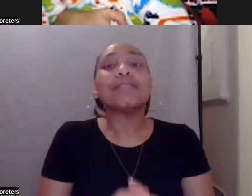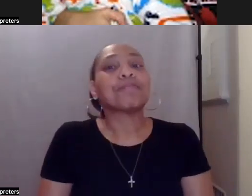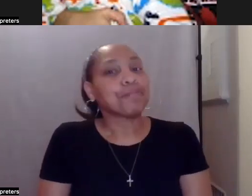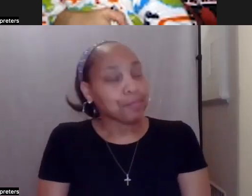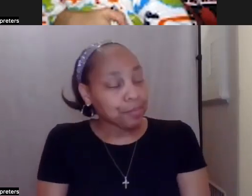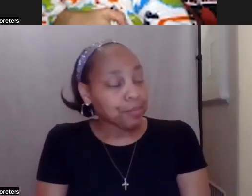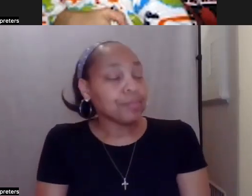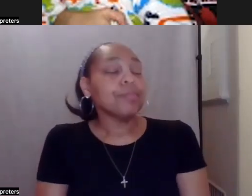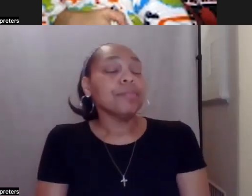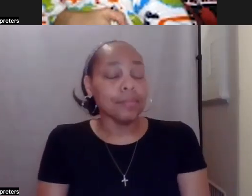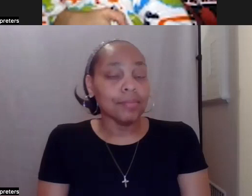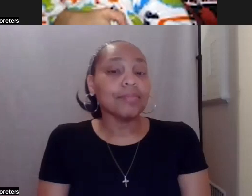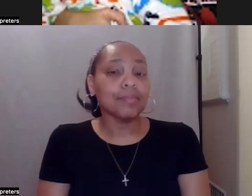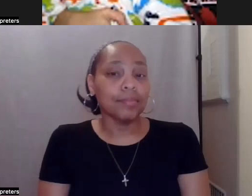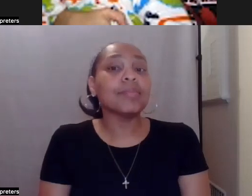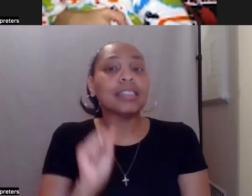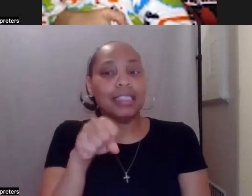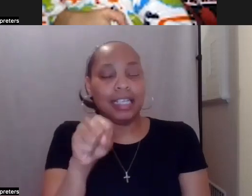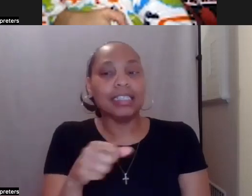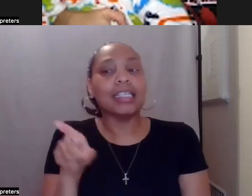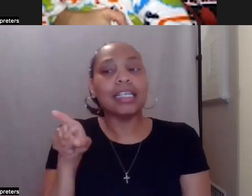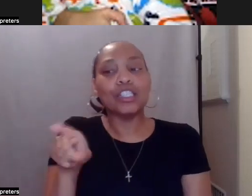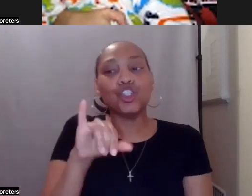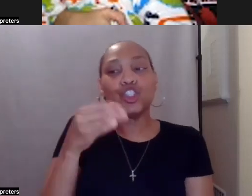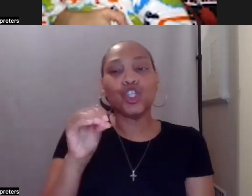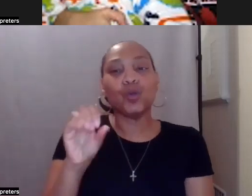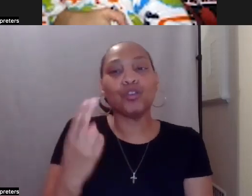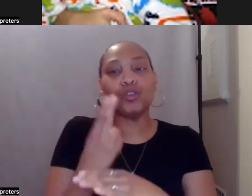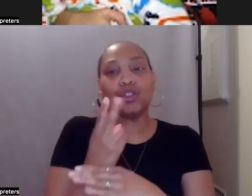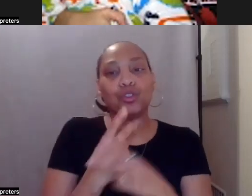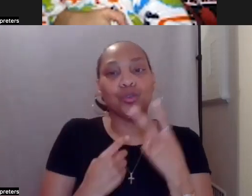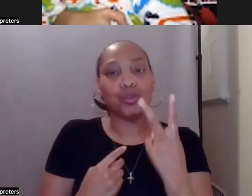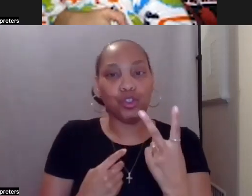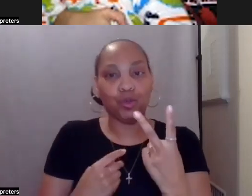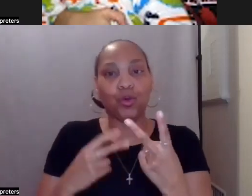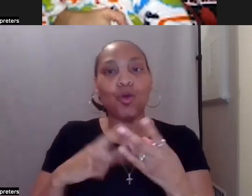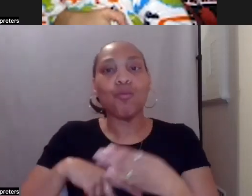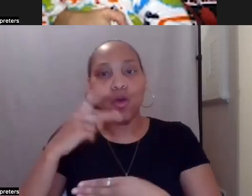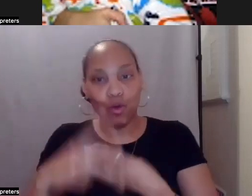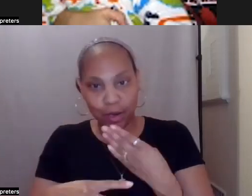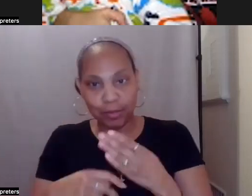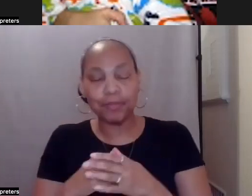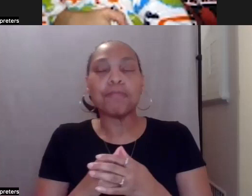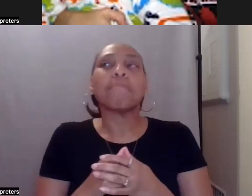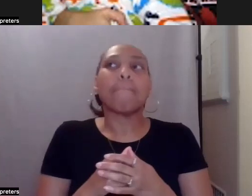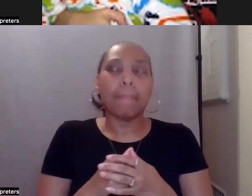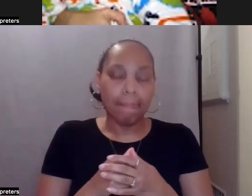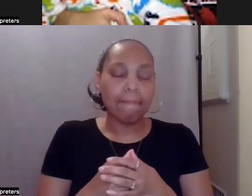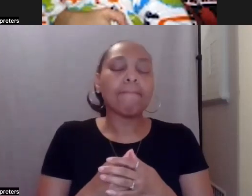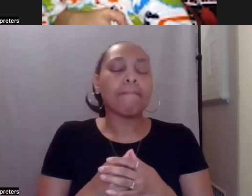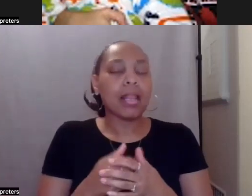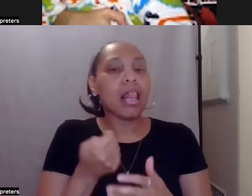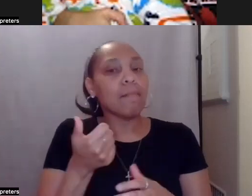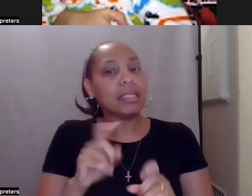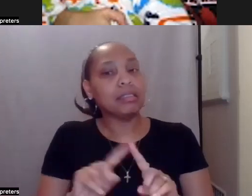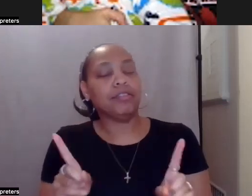is, does use two programs, but, um, uh, it's, it's a little different for both. Obviously, you know, the